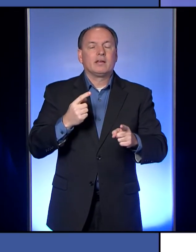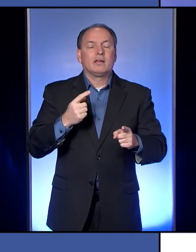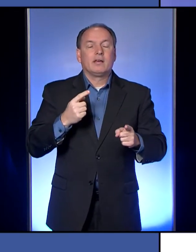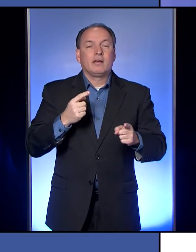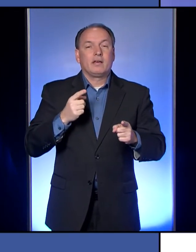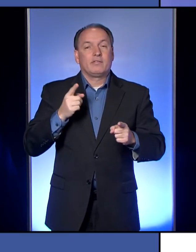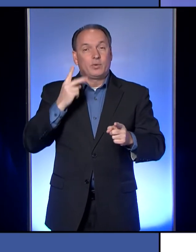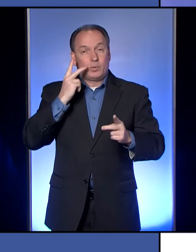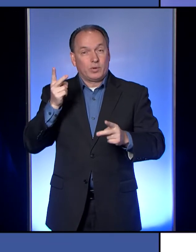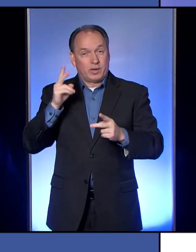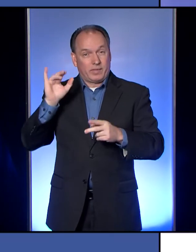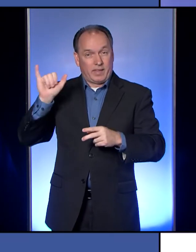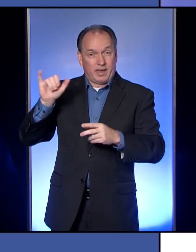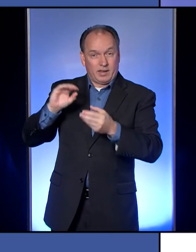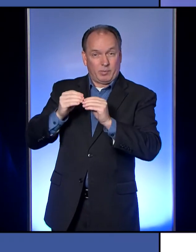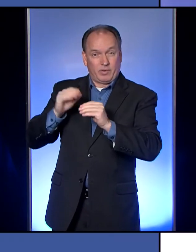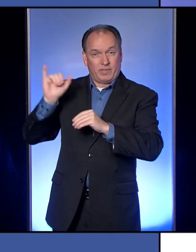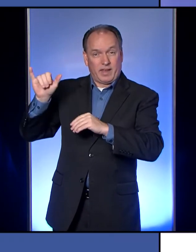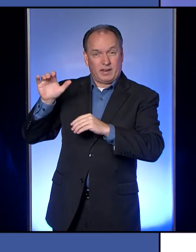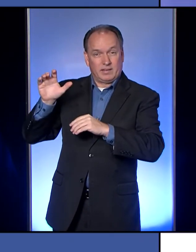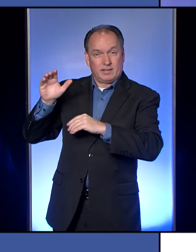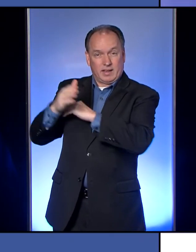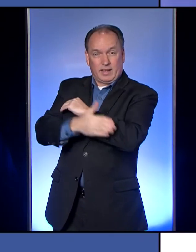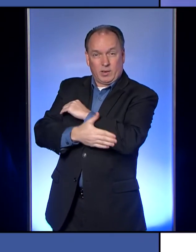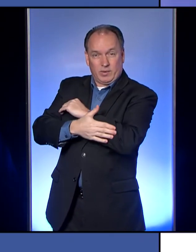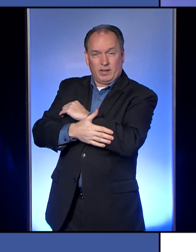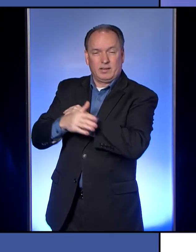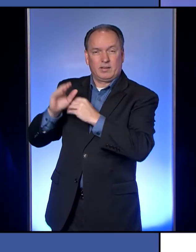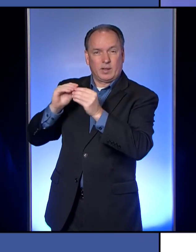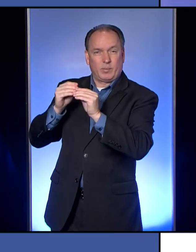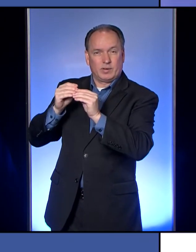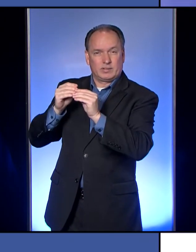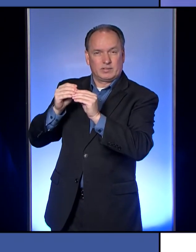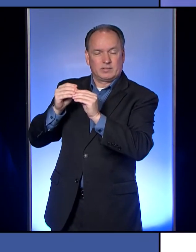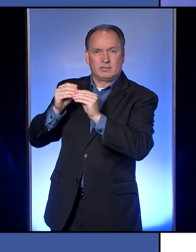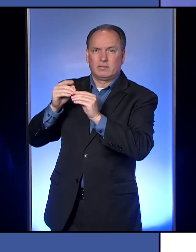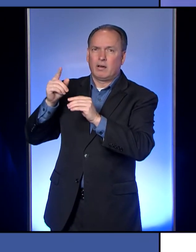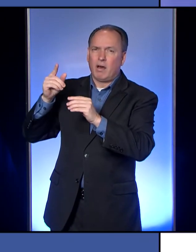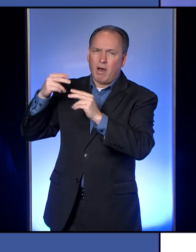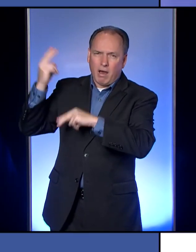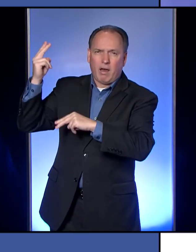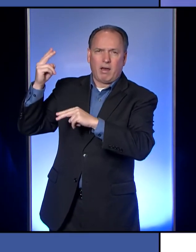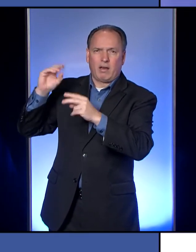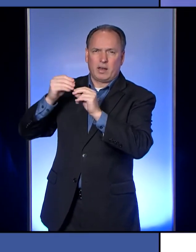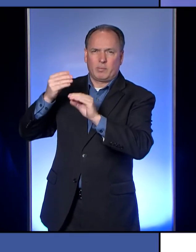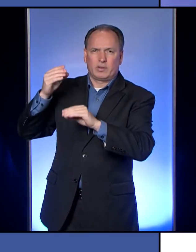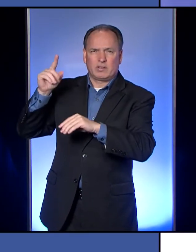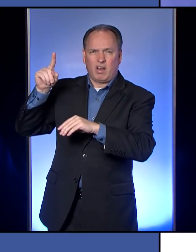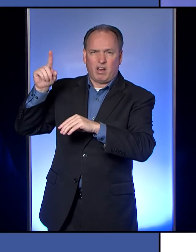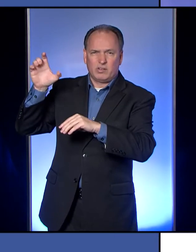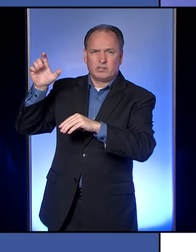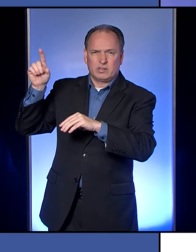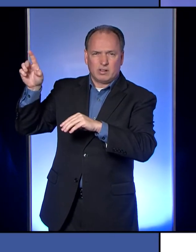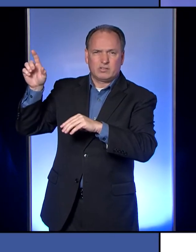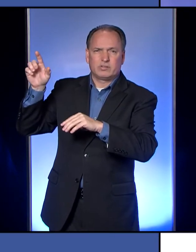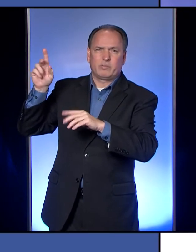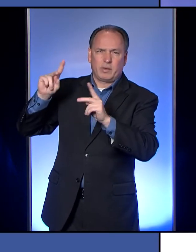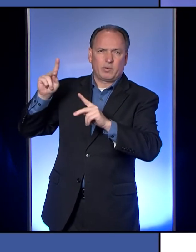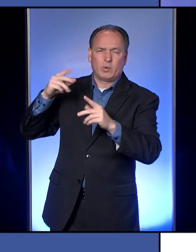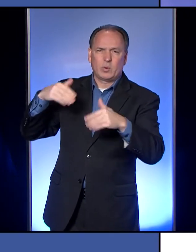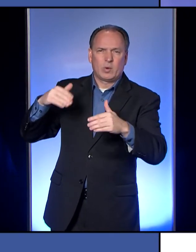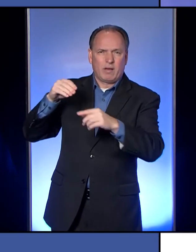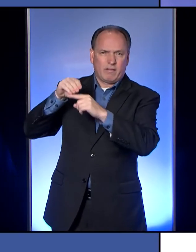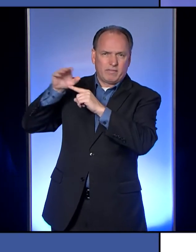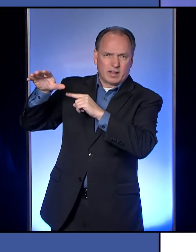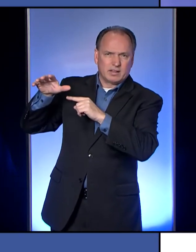if you look at the numbers of that county and the counties around it, the numbers are in the hundreds and hundreds of people who have been infected and the deaths,